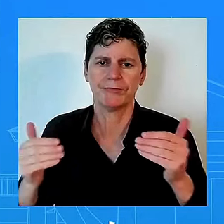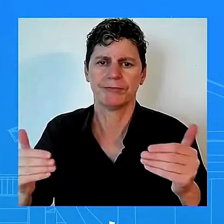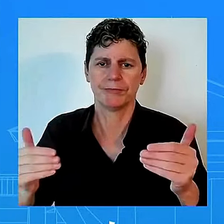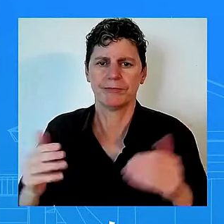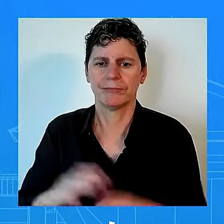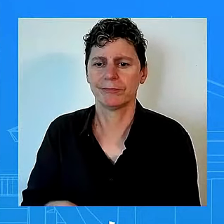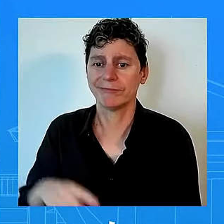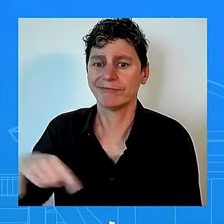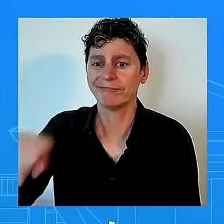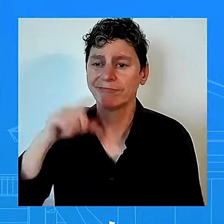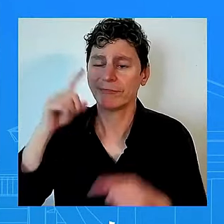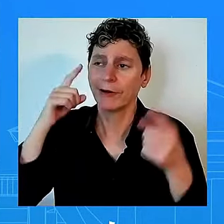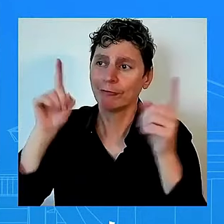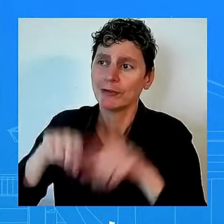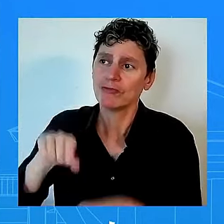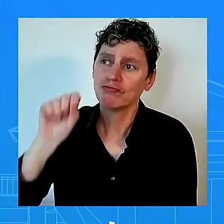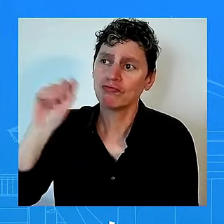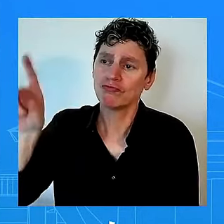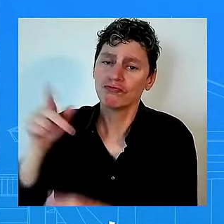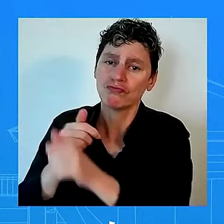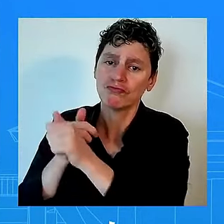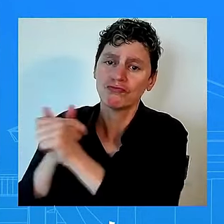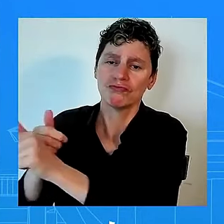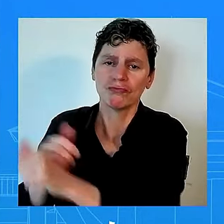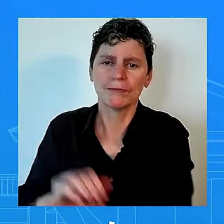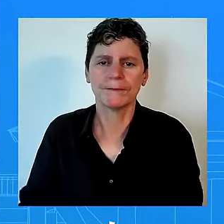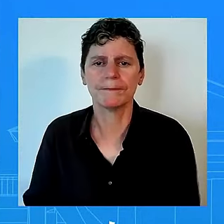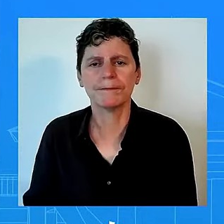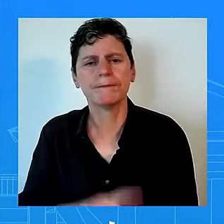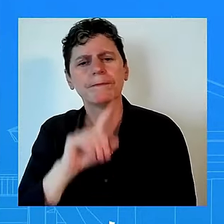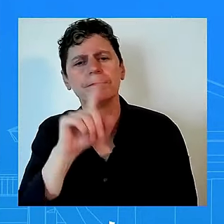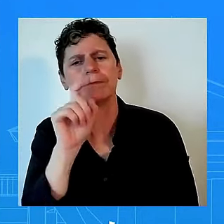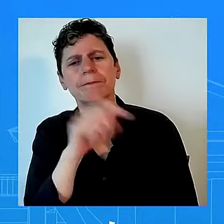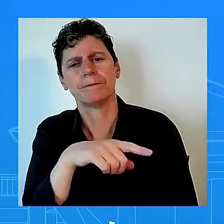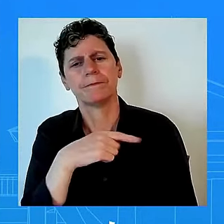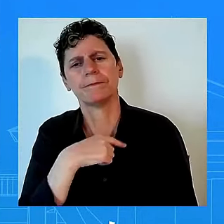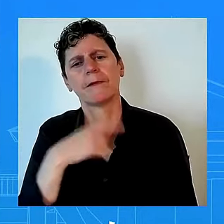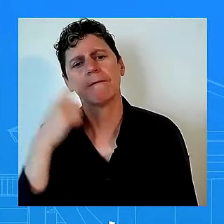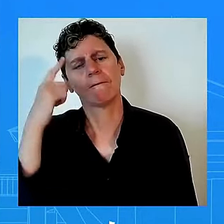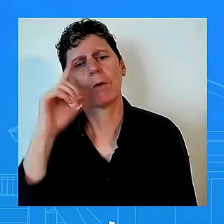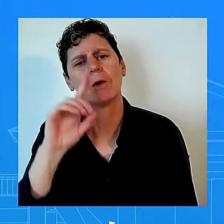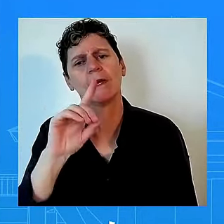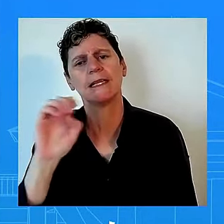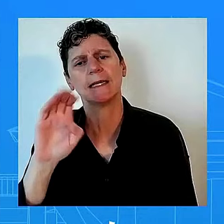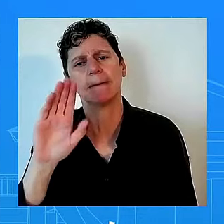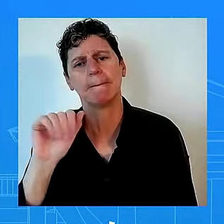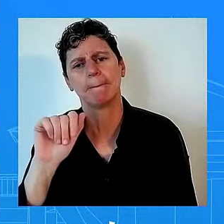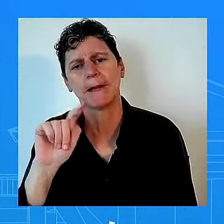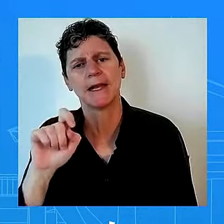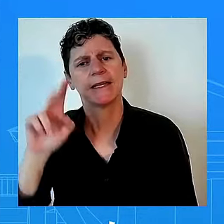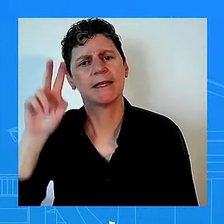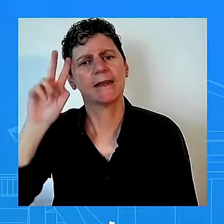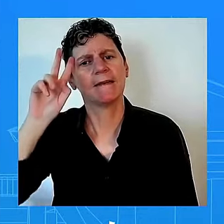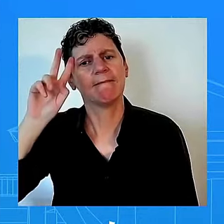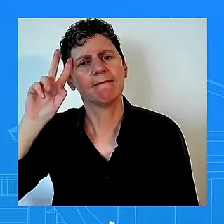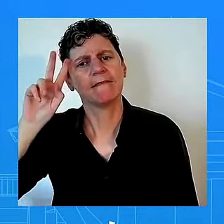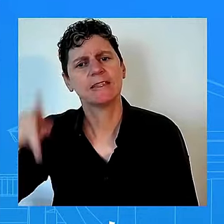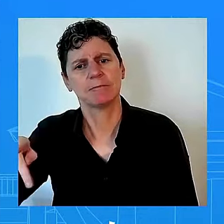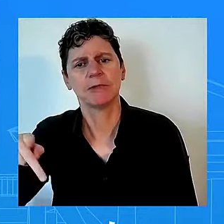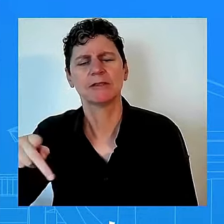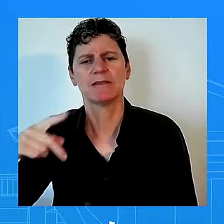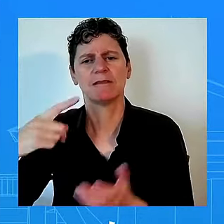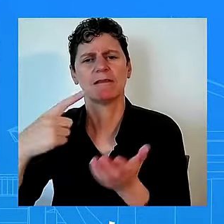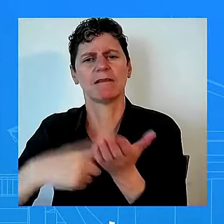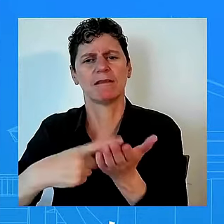trump's proposed tariffs as a sales tax on middle class families today the biden administration announced new tariffs on about